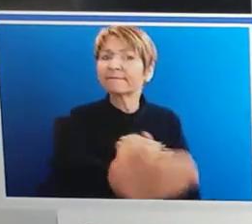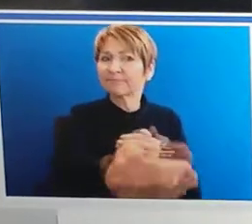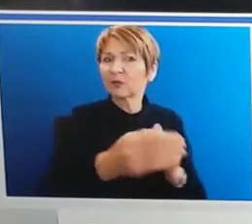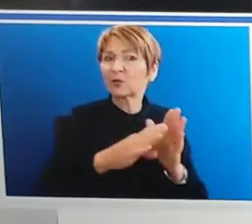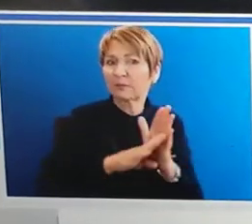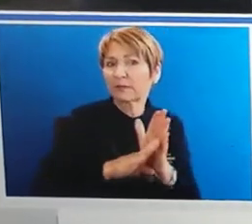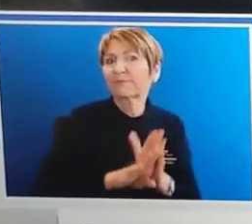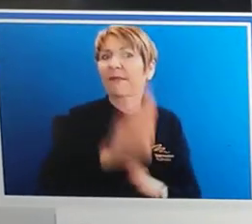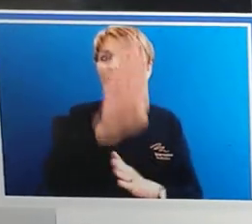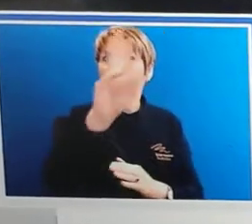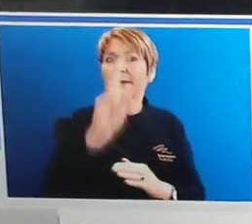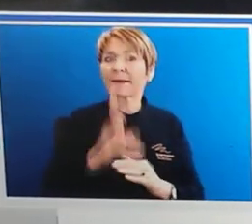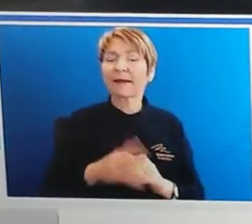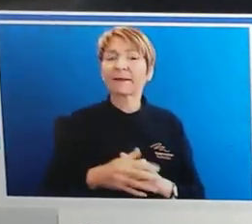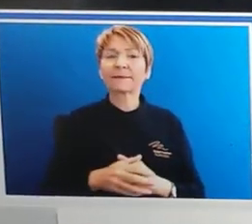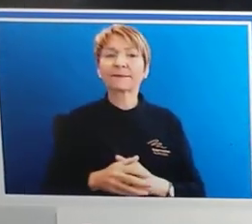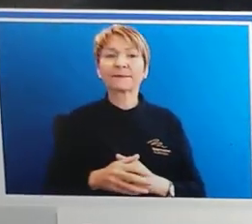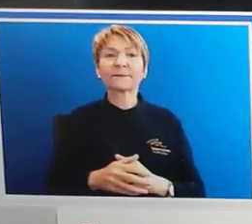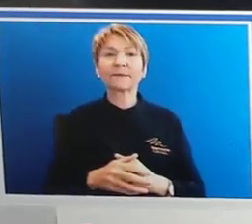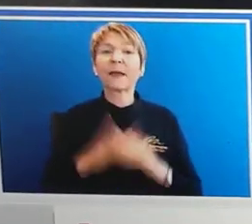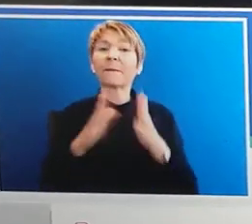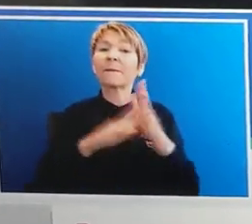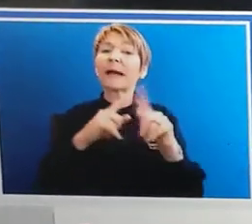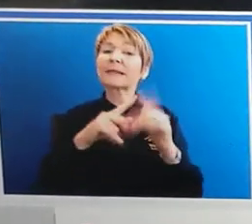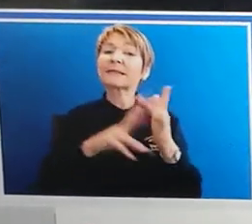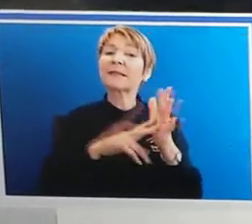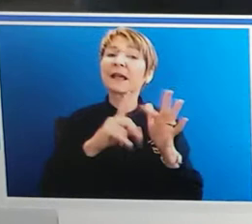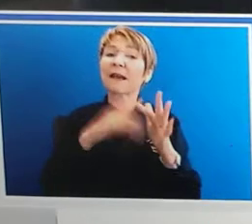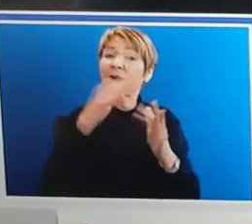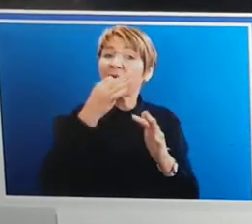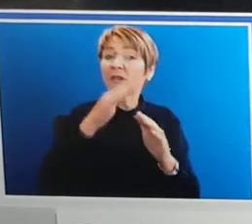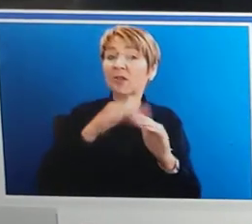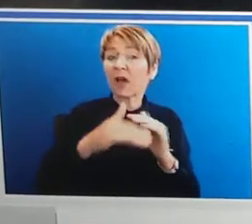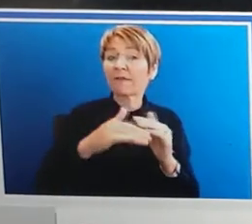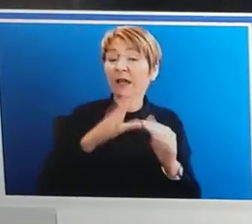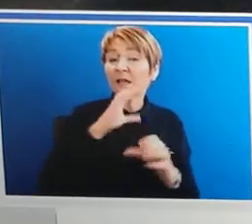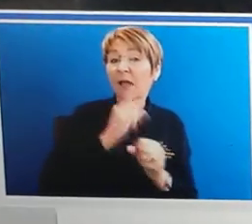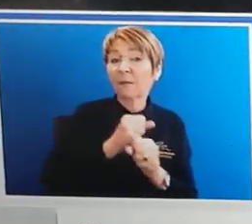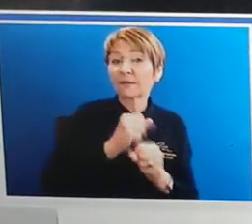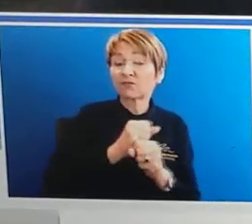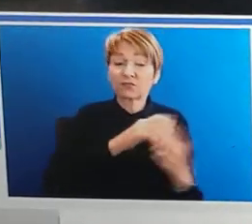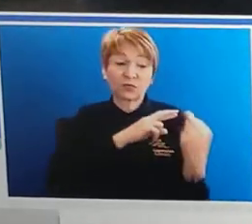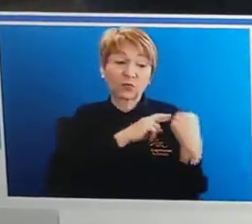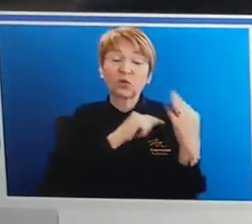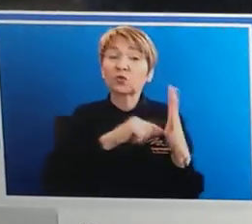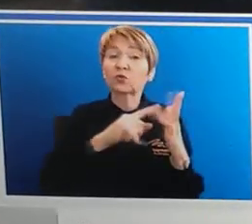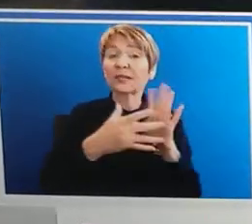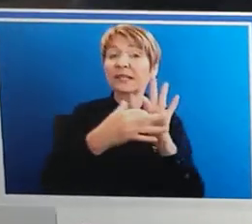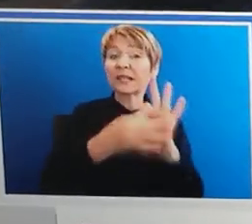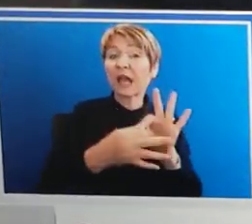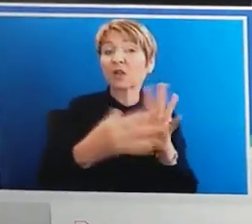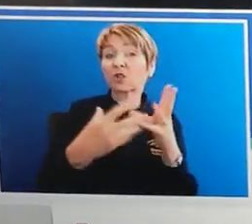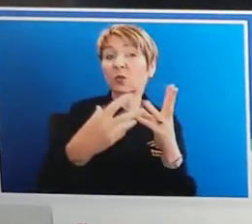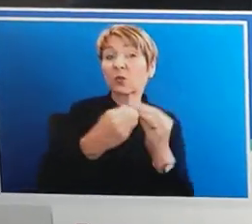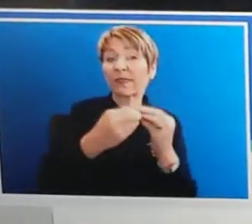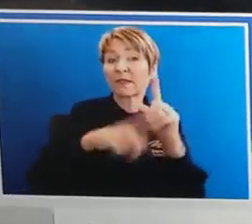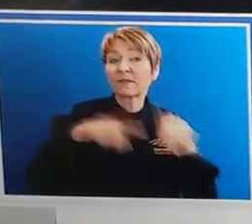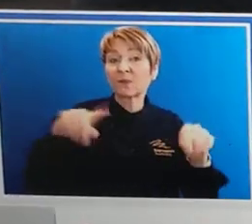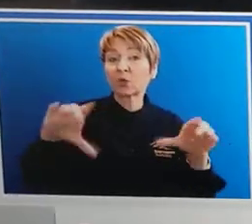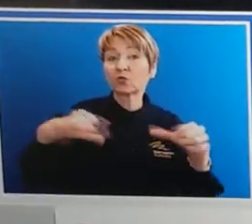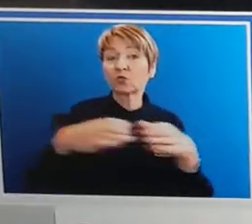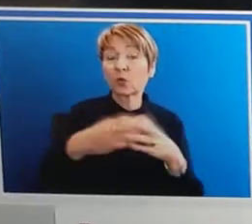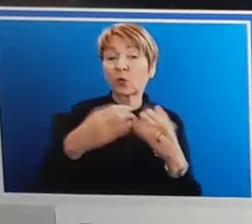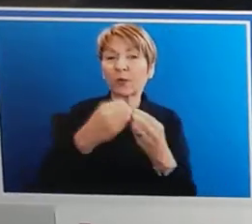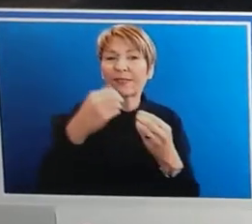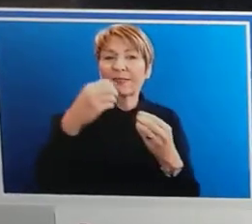Maxine Burton from Deaf Victoria is asking about the government's responsibility to engage with diverse groups with different communication needs. She